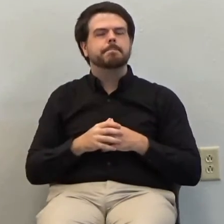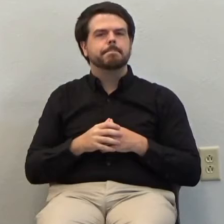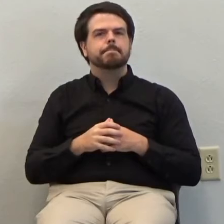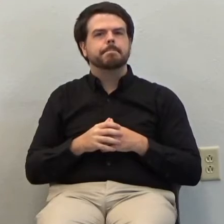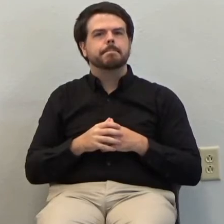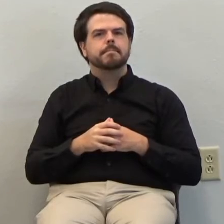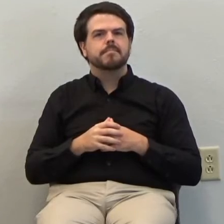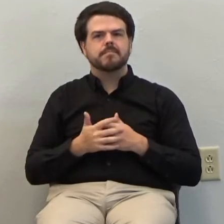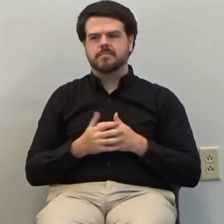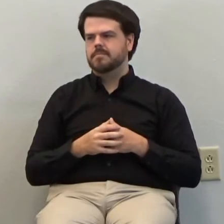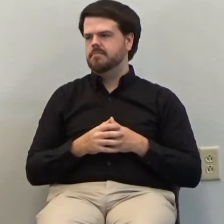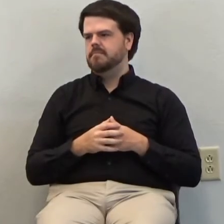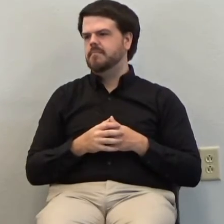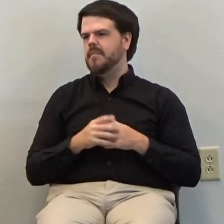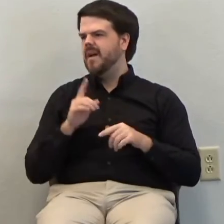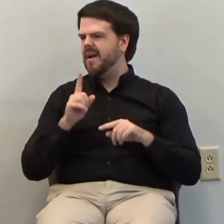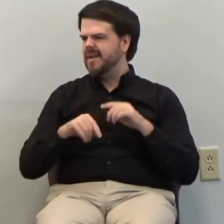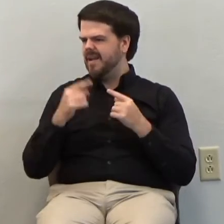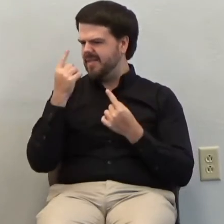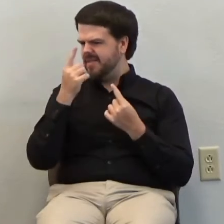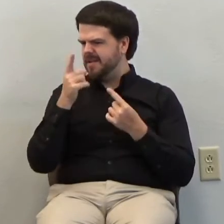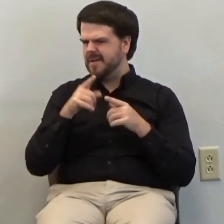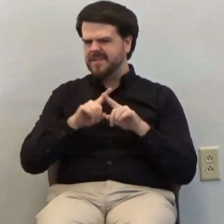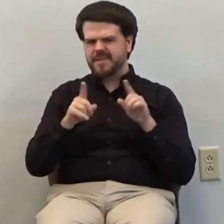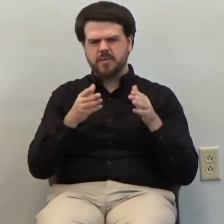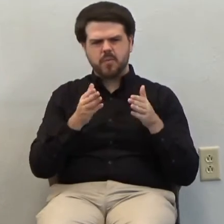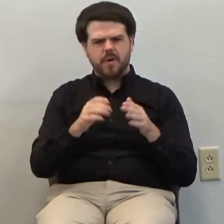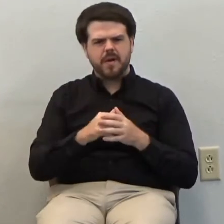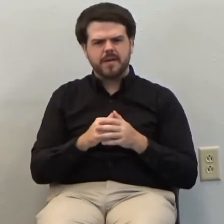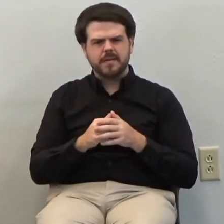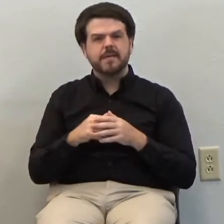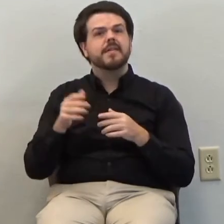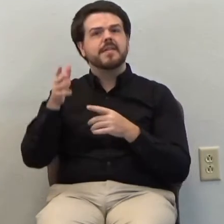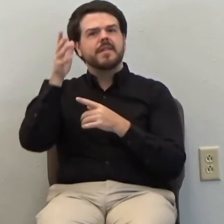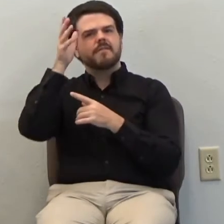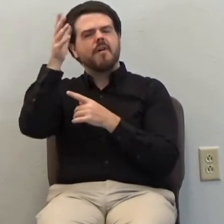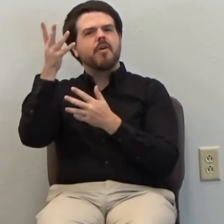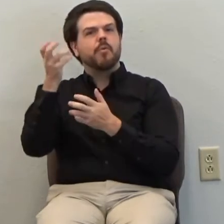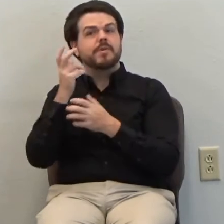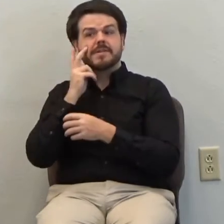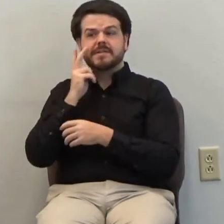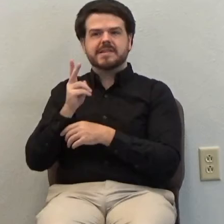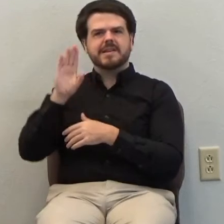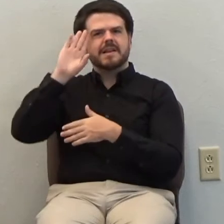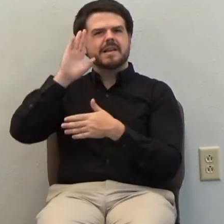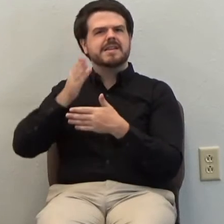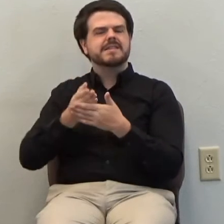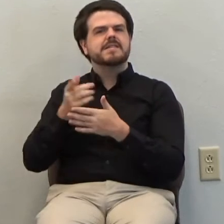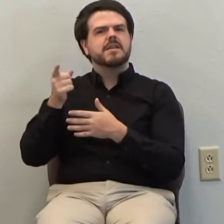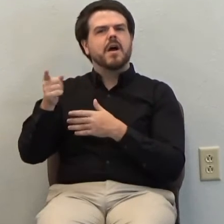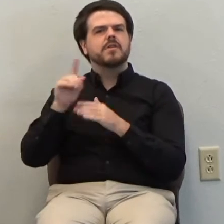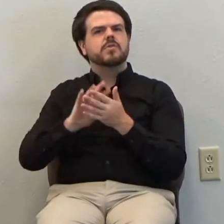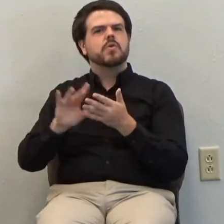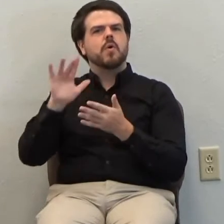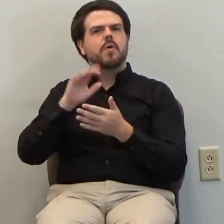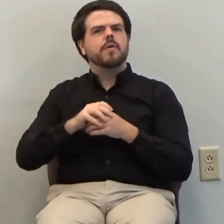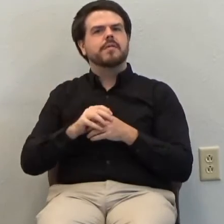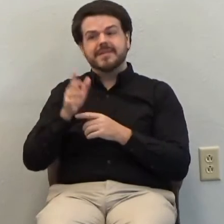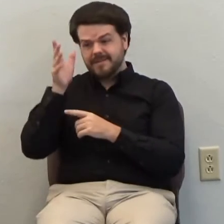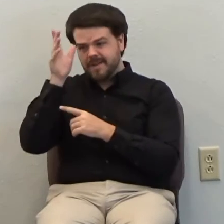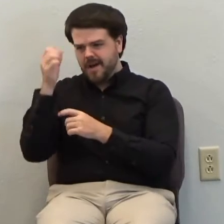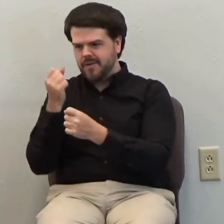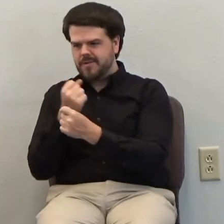I can't think of it any other way, the Father wants to see His Son's glory as well. Because the Father loves the Son,